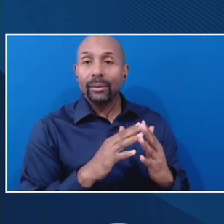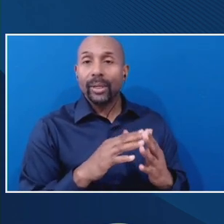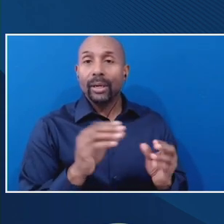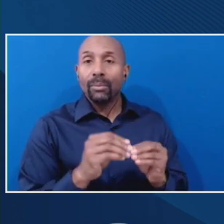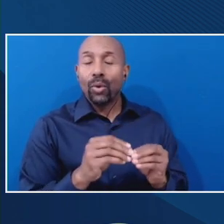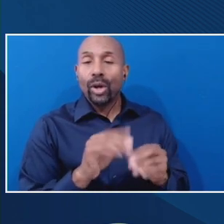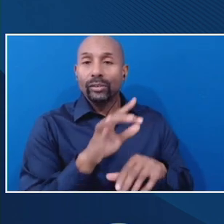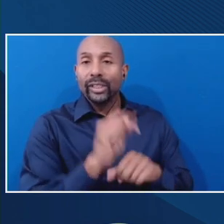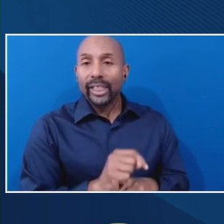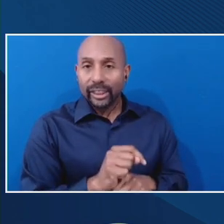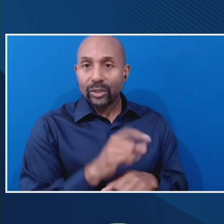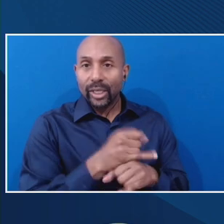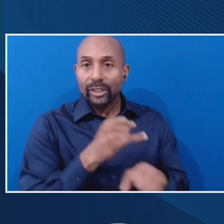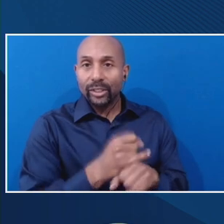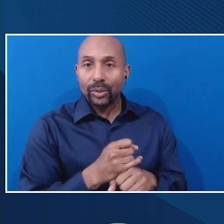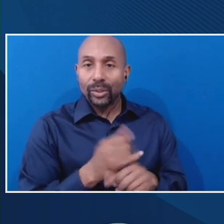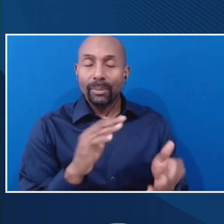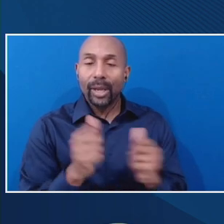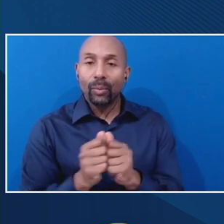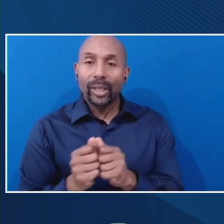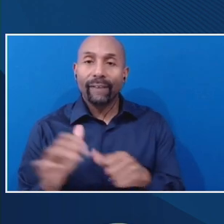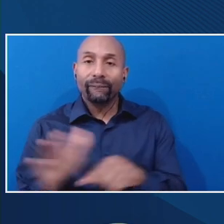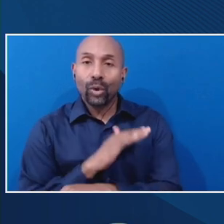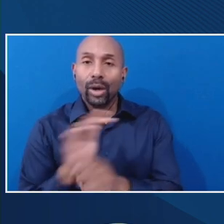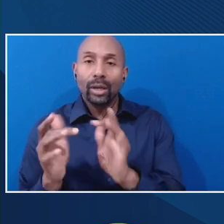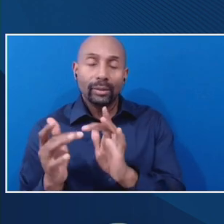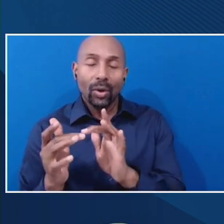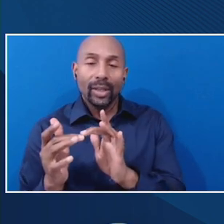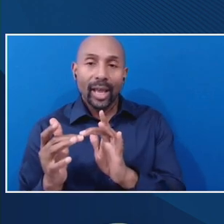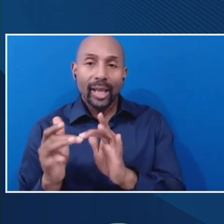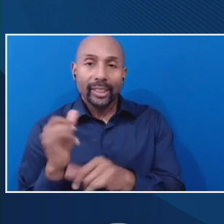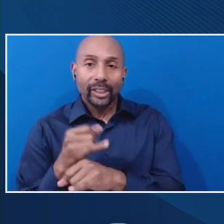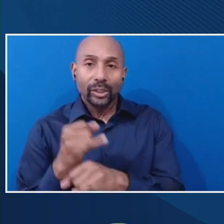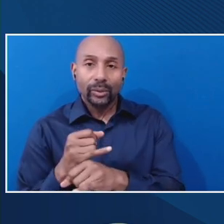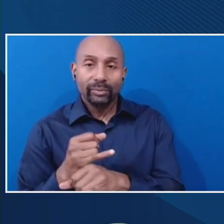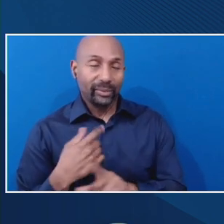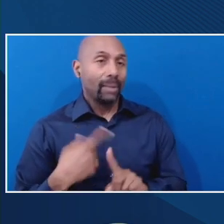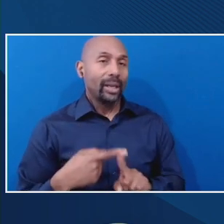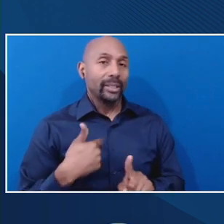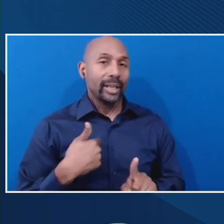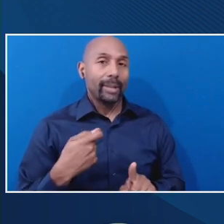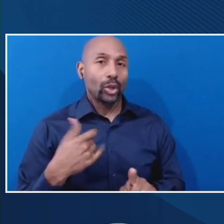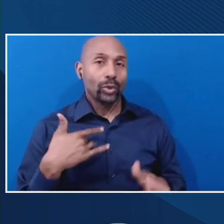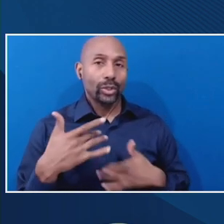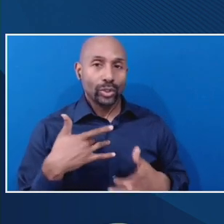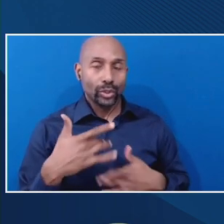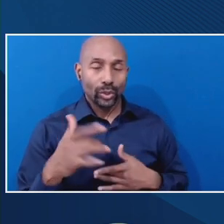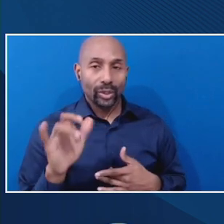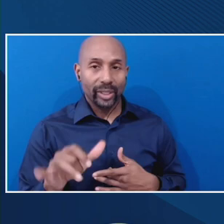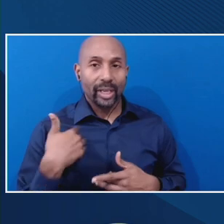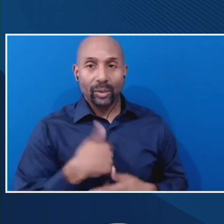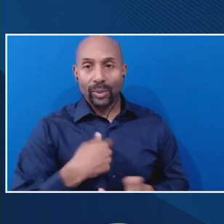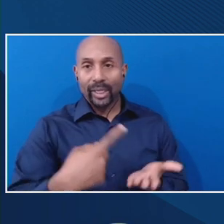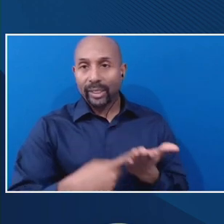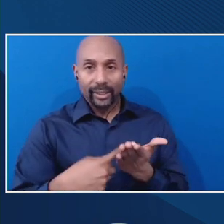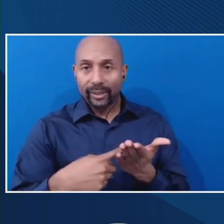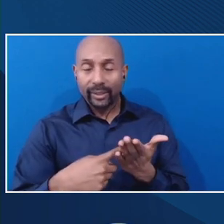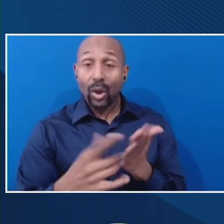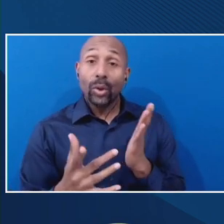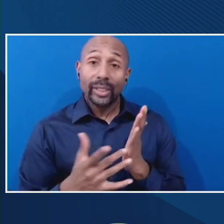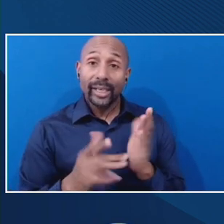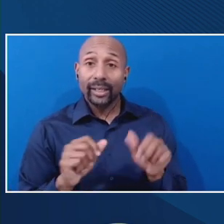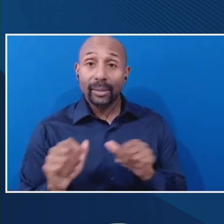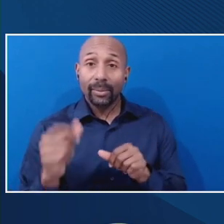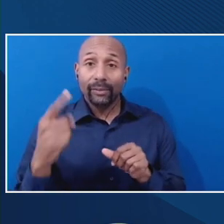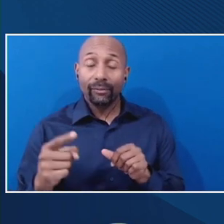institutions. So I guess I also get a little concerned that we talk about the technical capability of